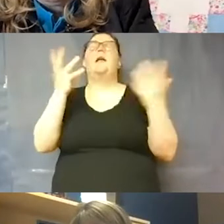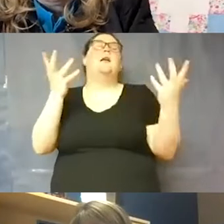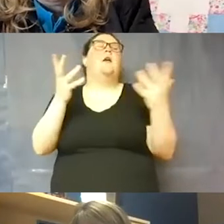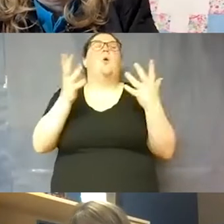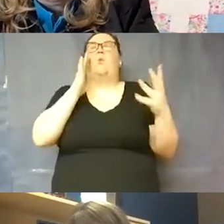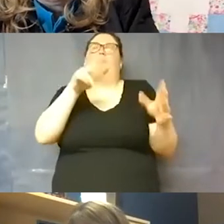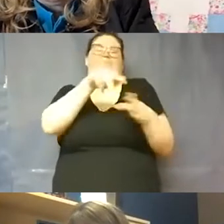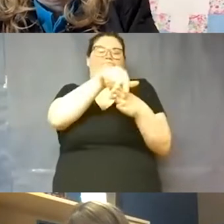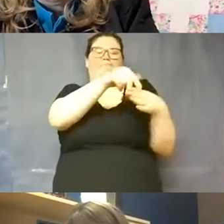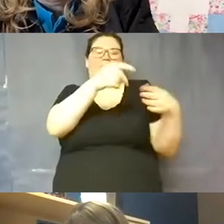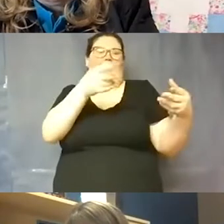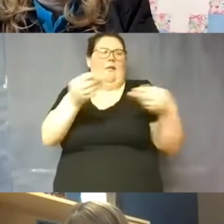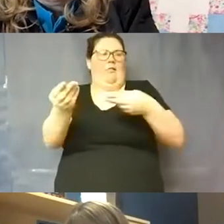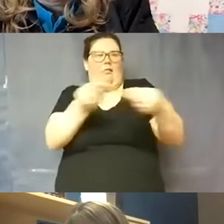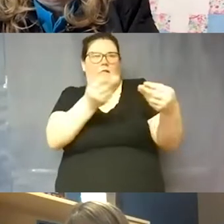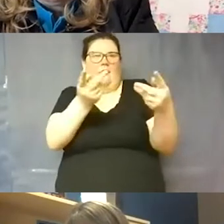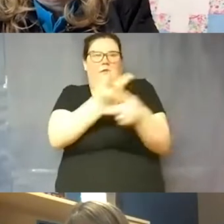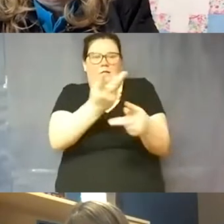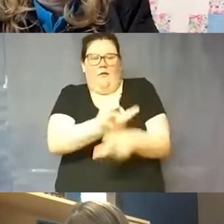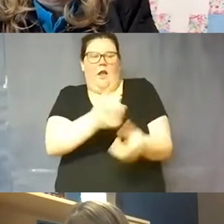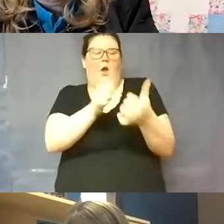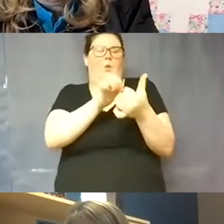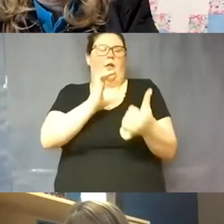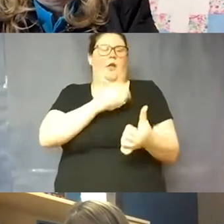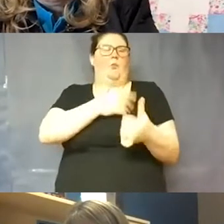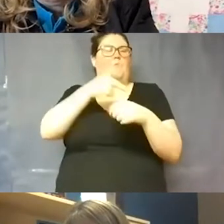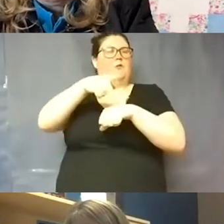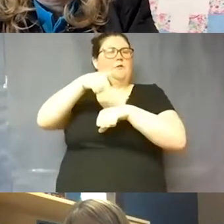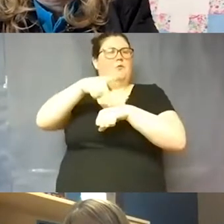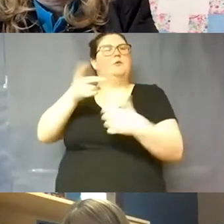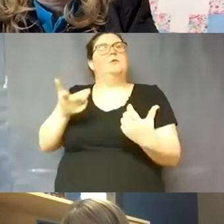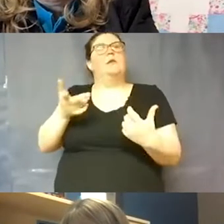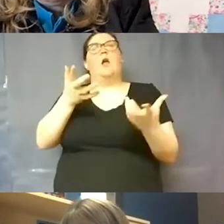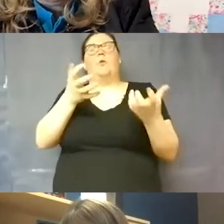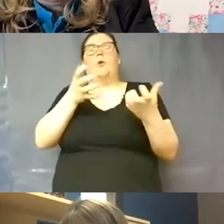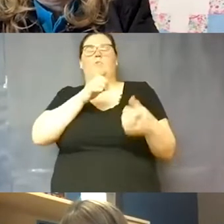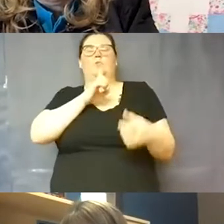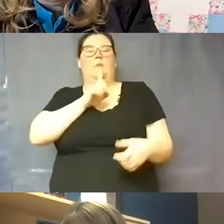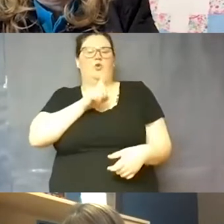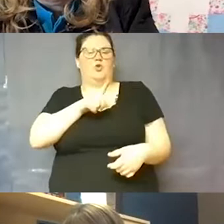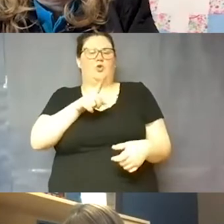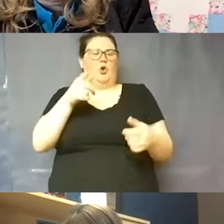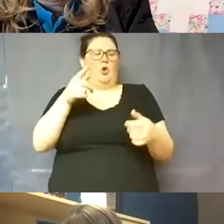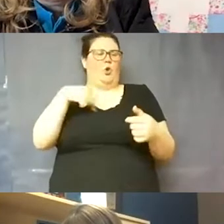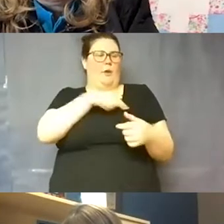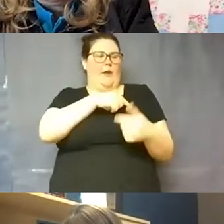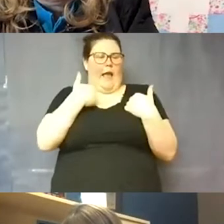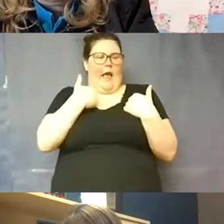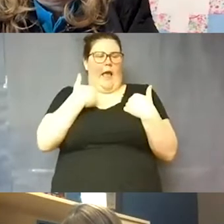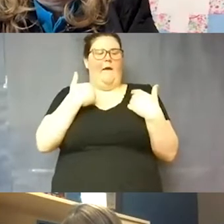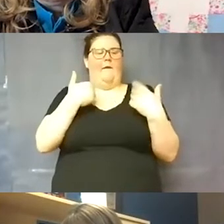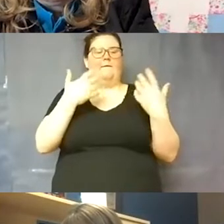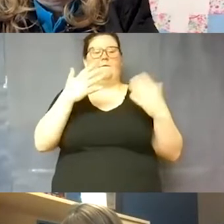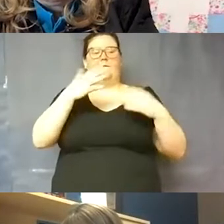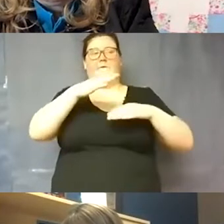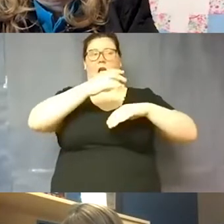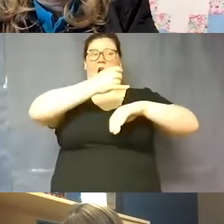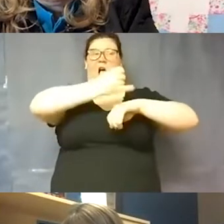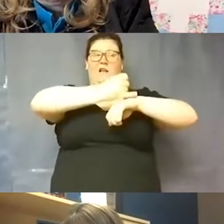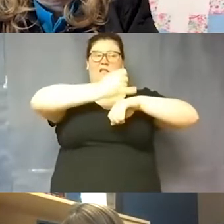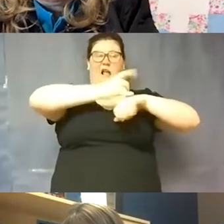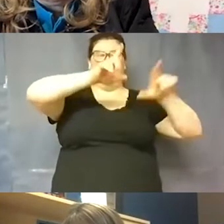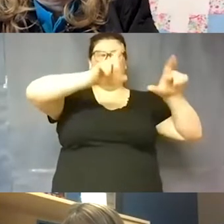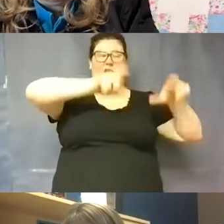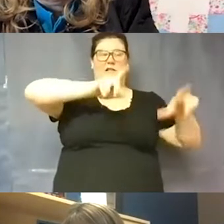with our principals and we want to make sure that we have if on-site testing is required that we have